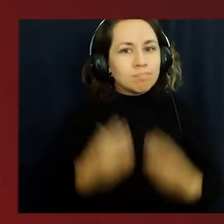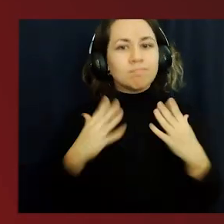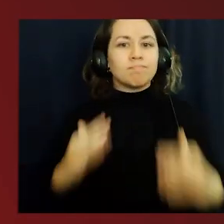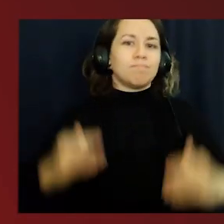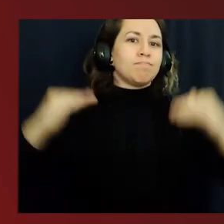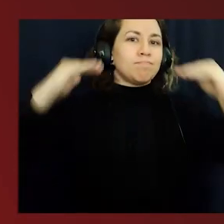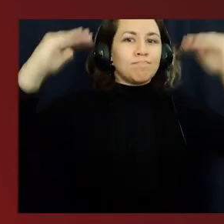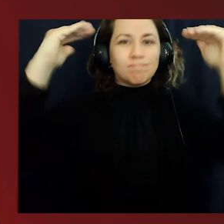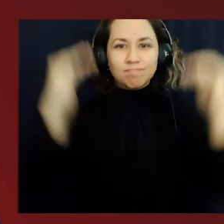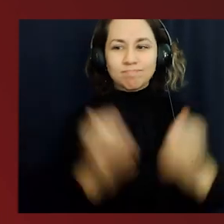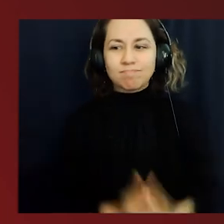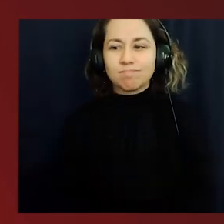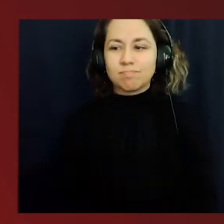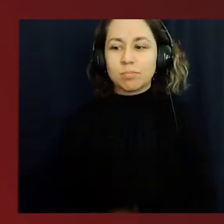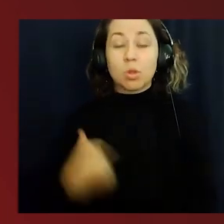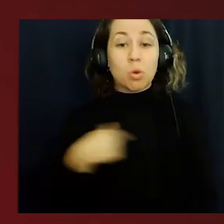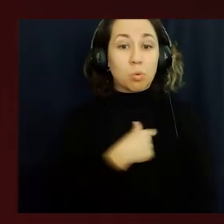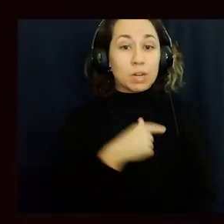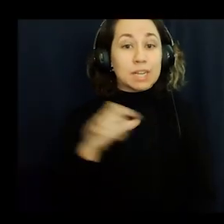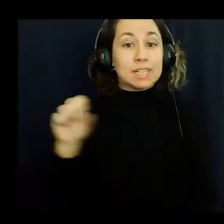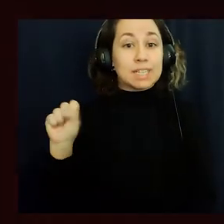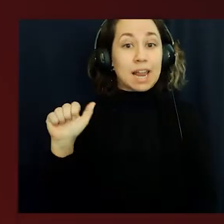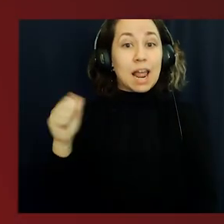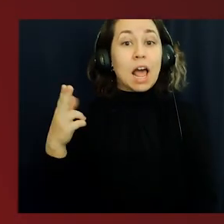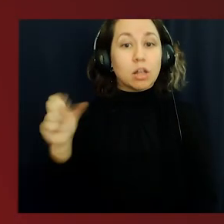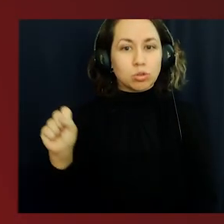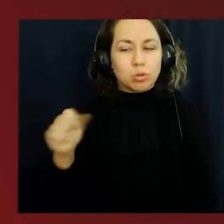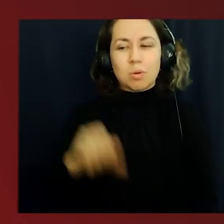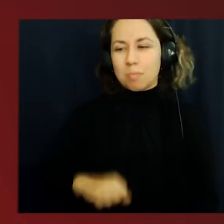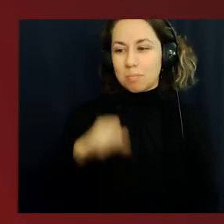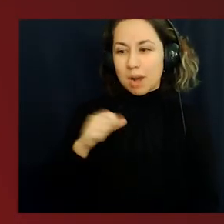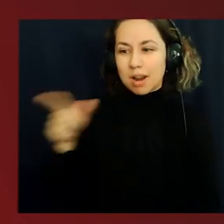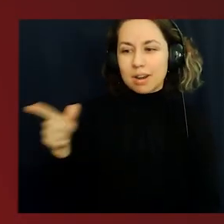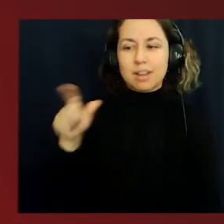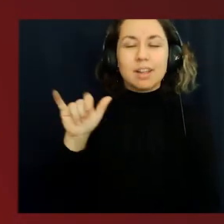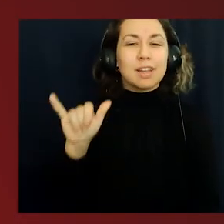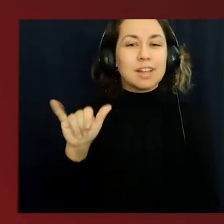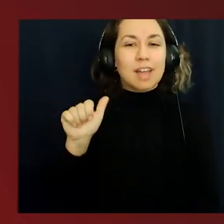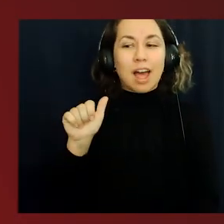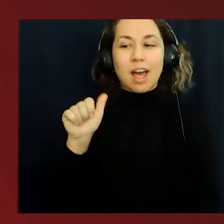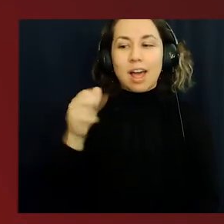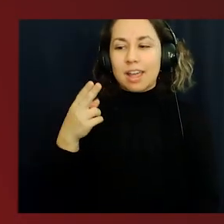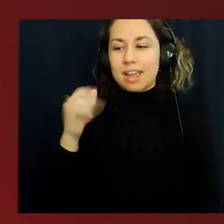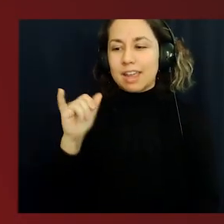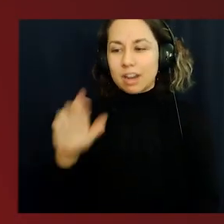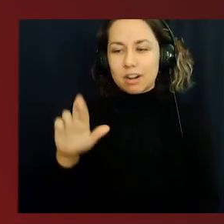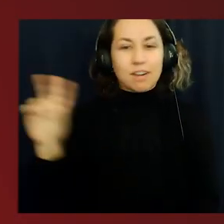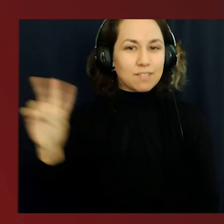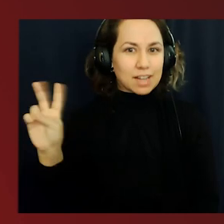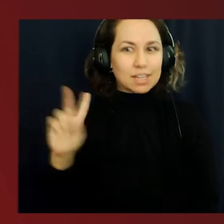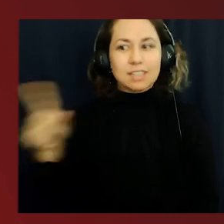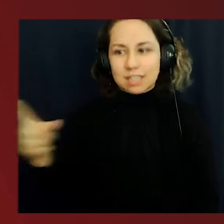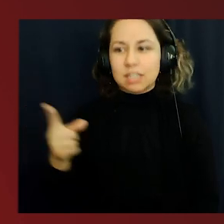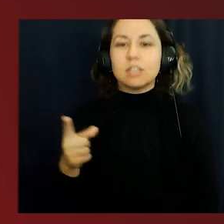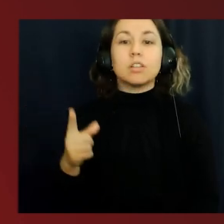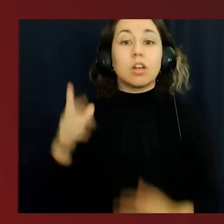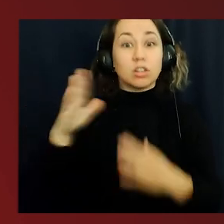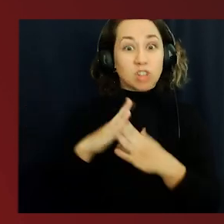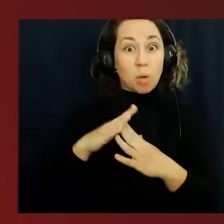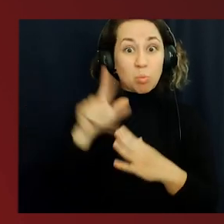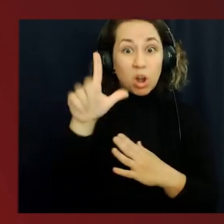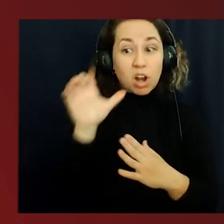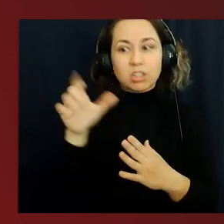support I need to excel and thrive in high school. We at Santa Ana High School are very proud of Yahir Vasquez.